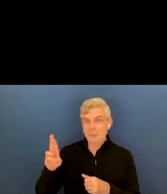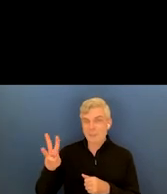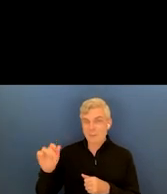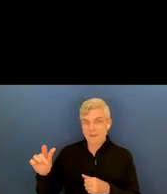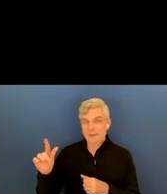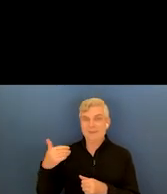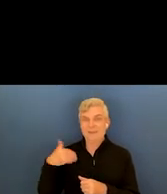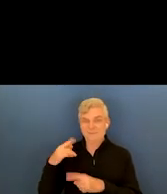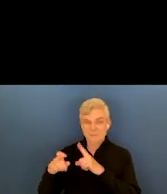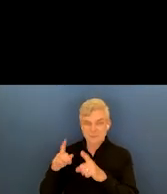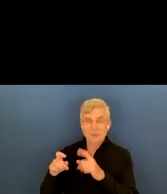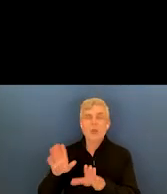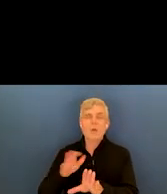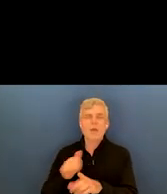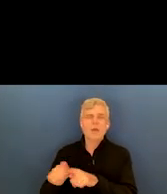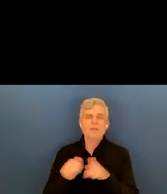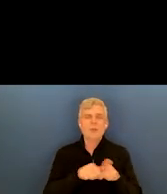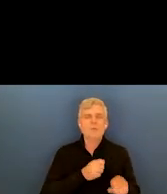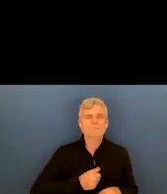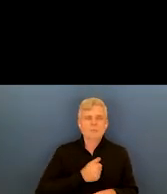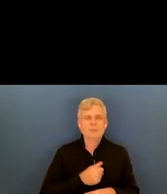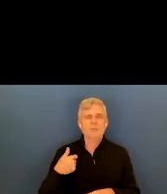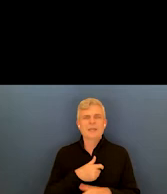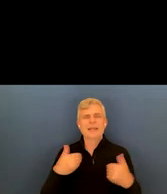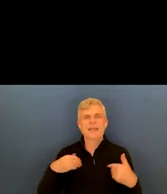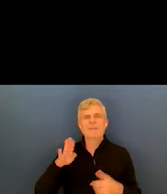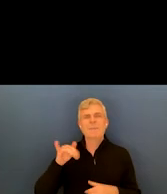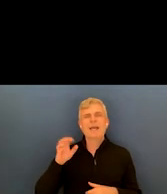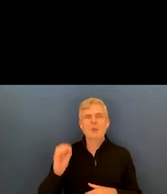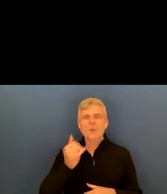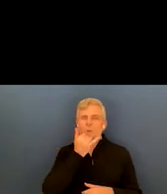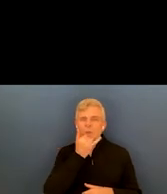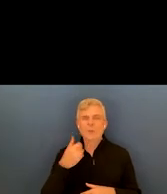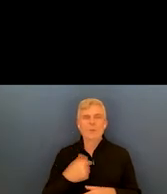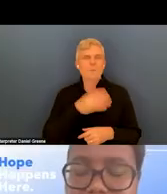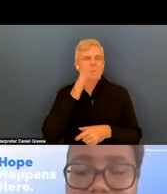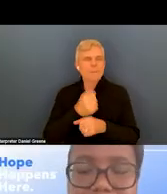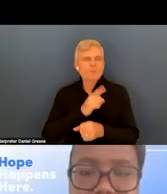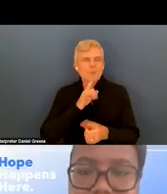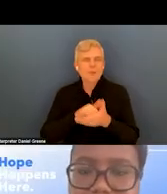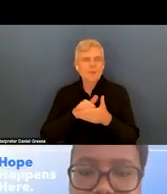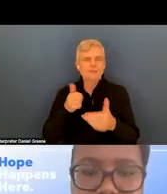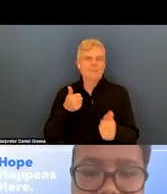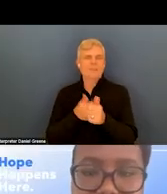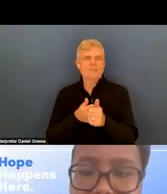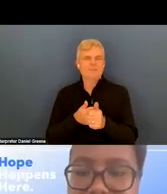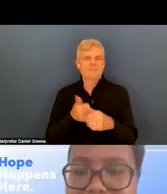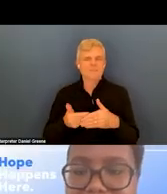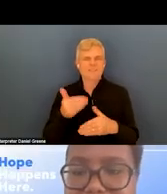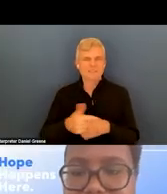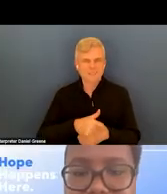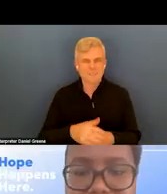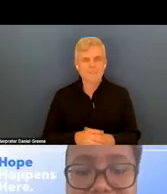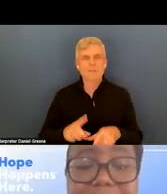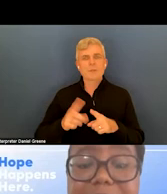again, apologies that we have the bio wrong. I will make sure that that's updated for next time. But you both touched on, you know,